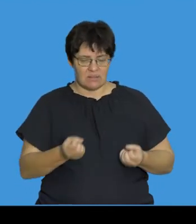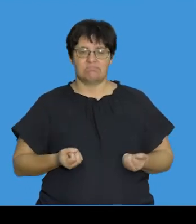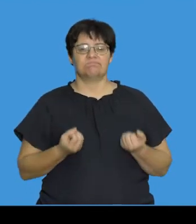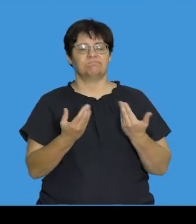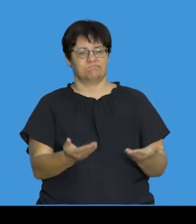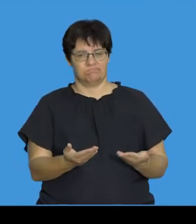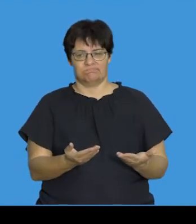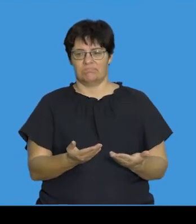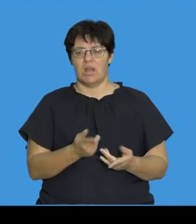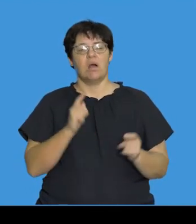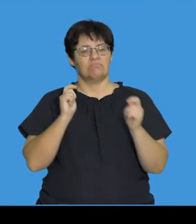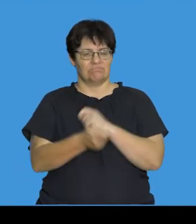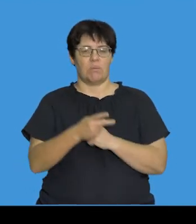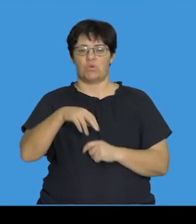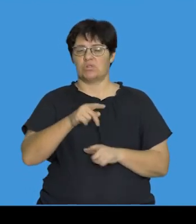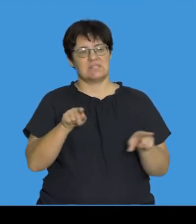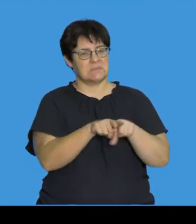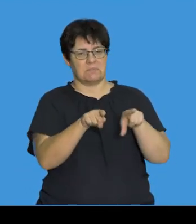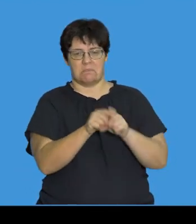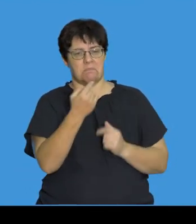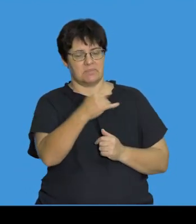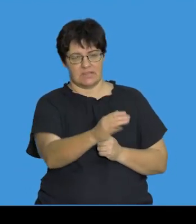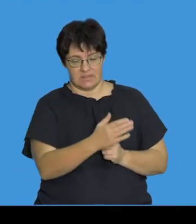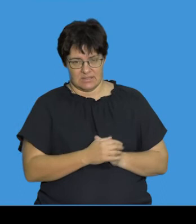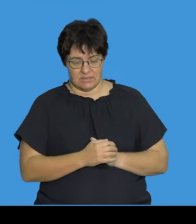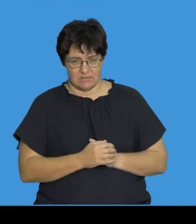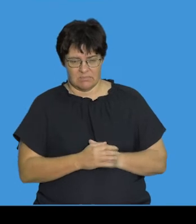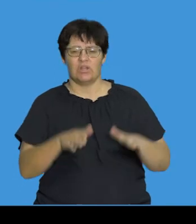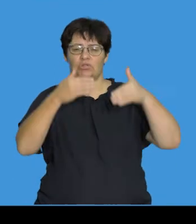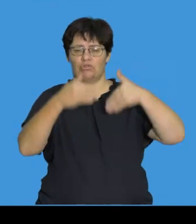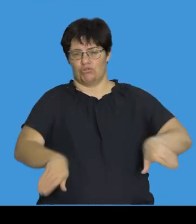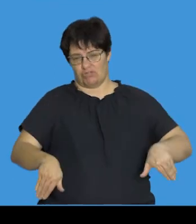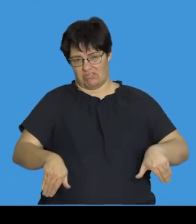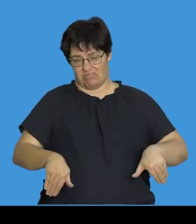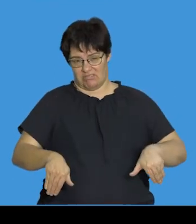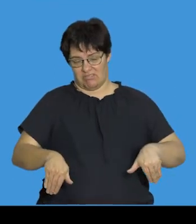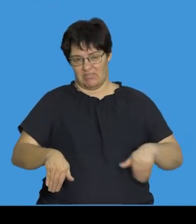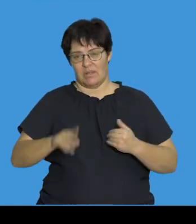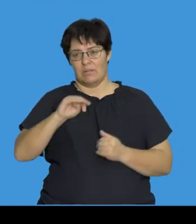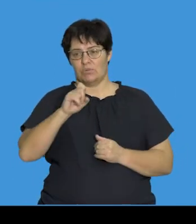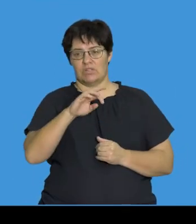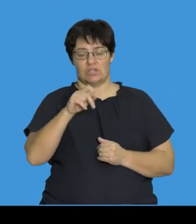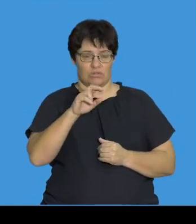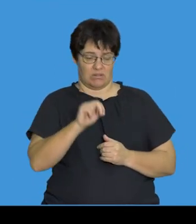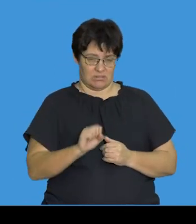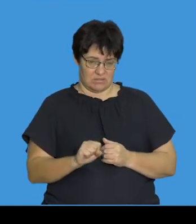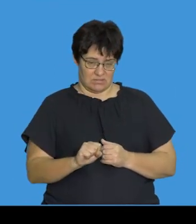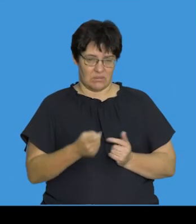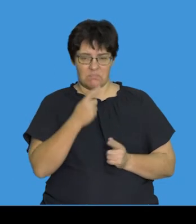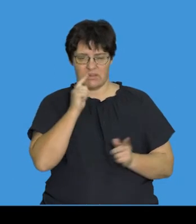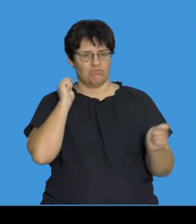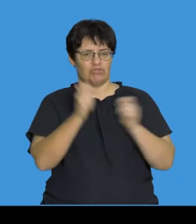an unaltered protein. So, we say that that's a neutral mutation as it has not affected the protein